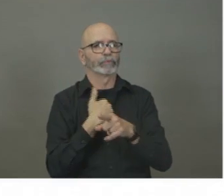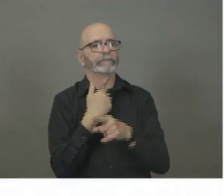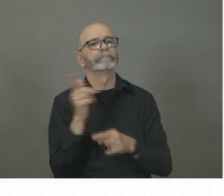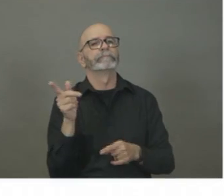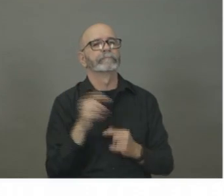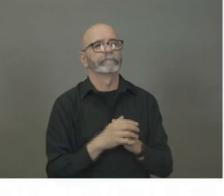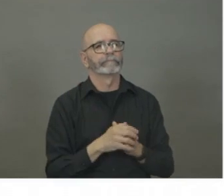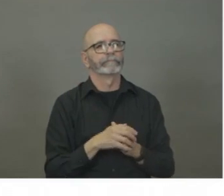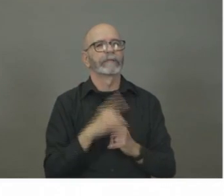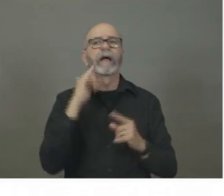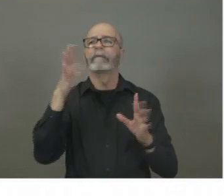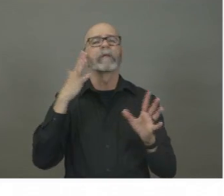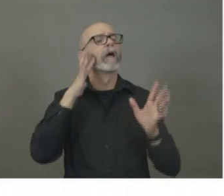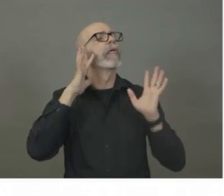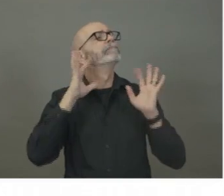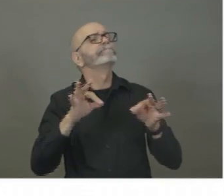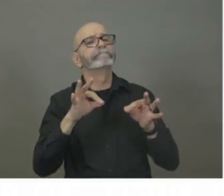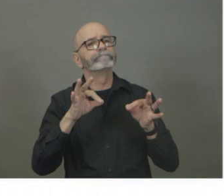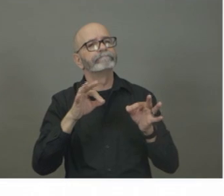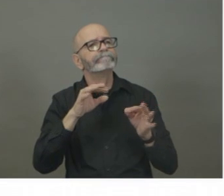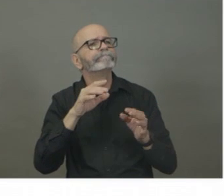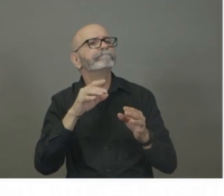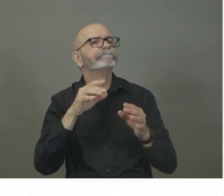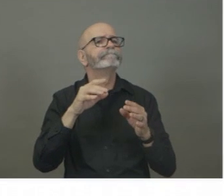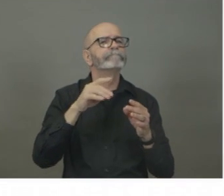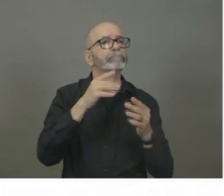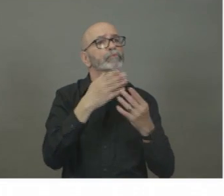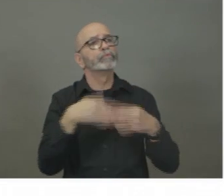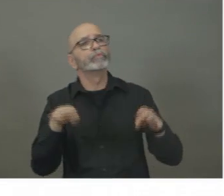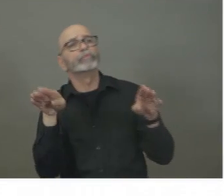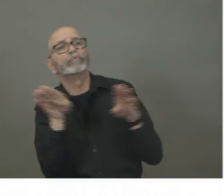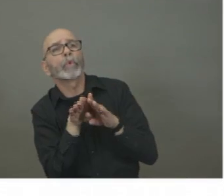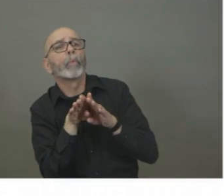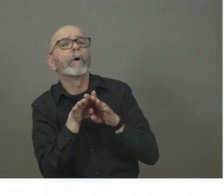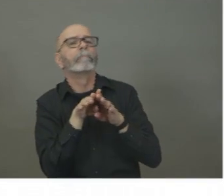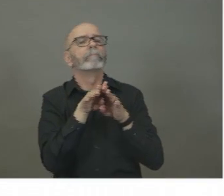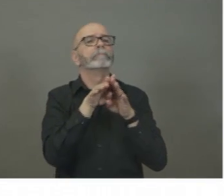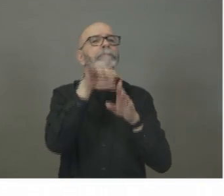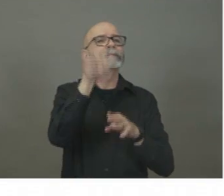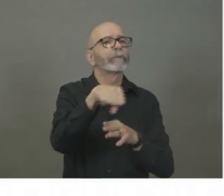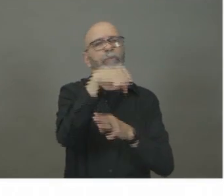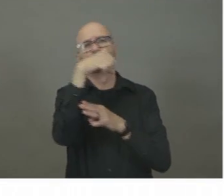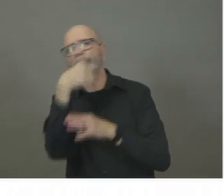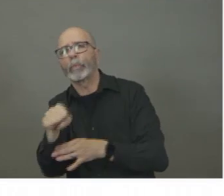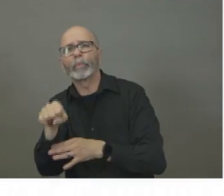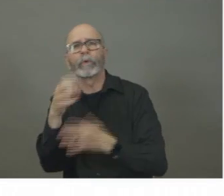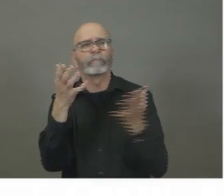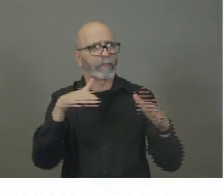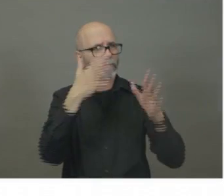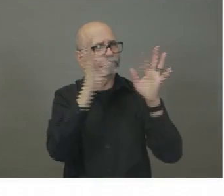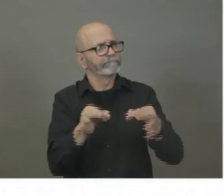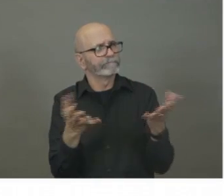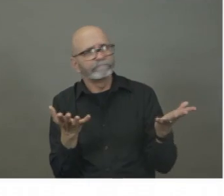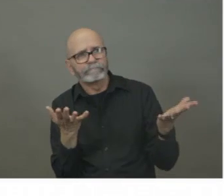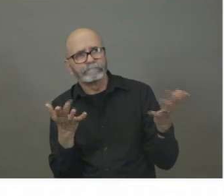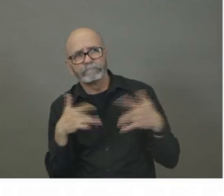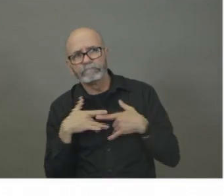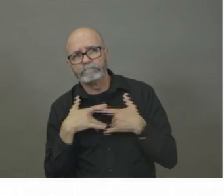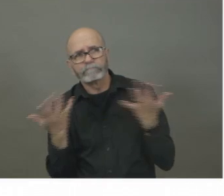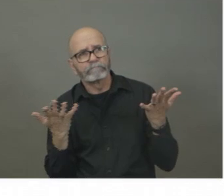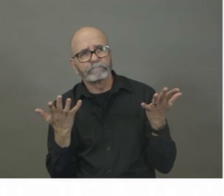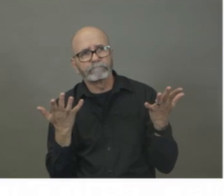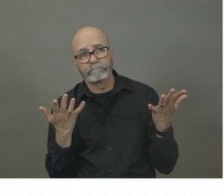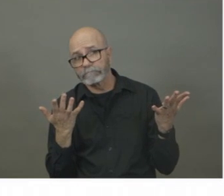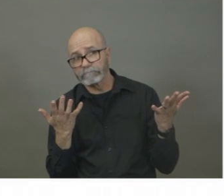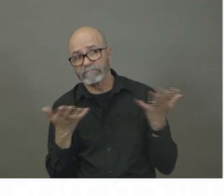or not? You have Ontario saying, yes, we're going to do this. You're saying no. We're hearing that other provinces might follow their lead. Um, obviously